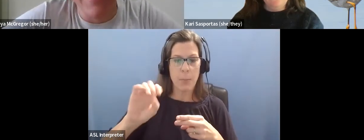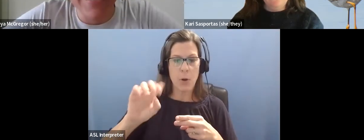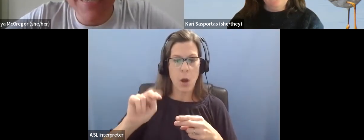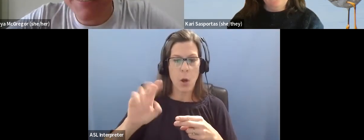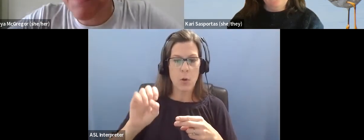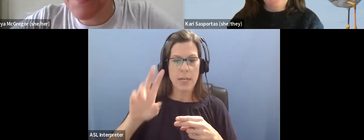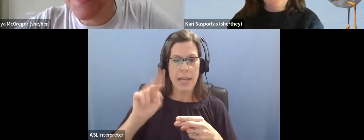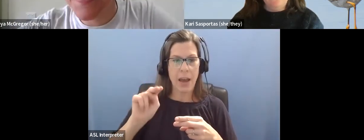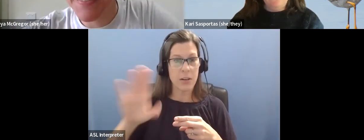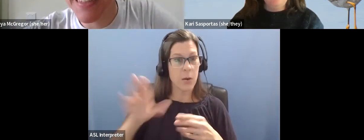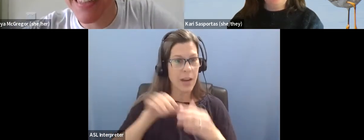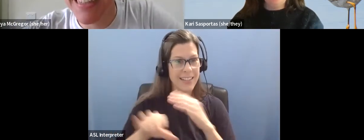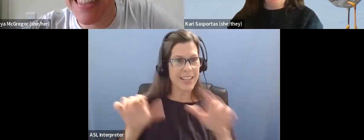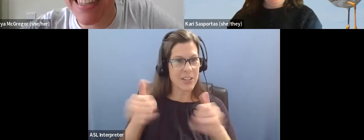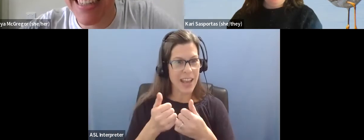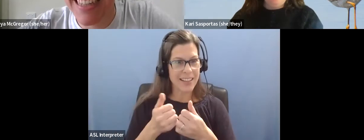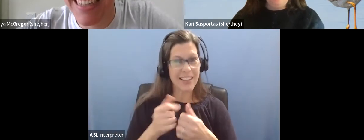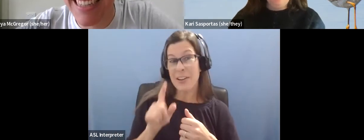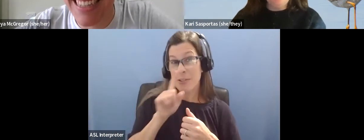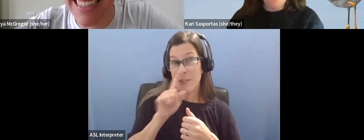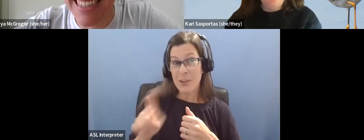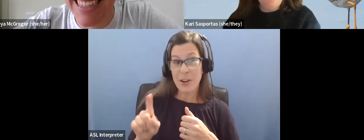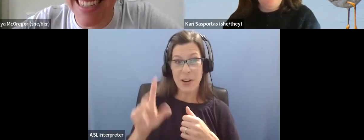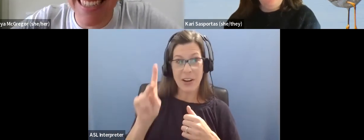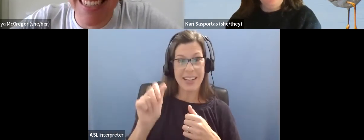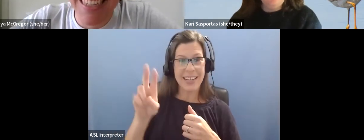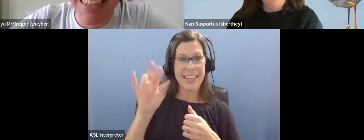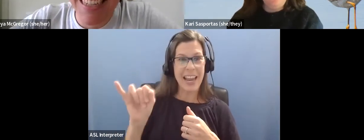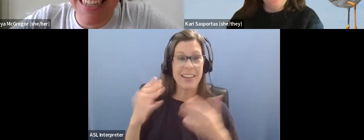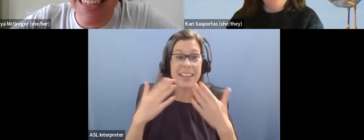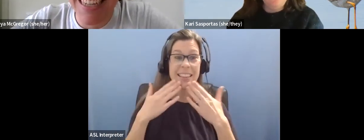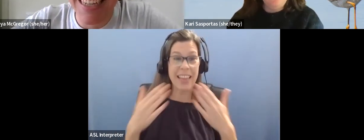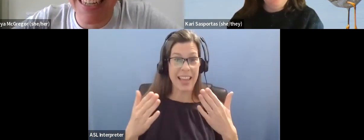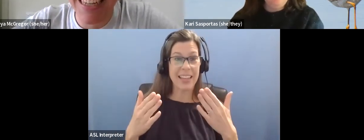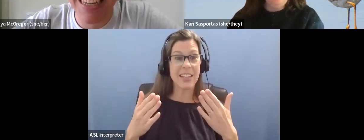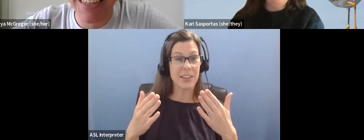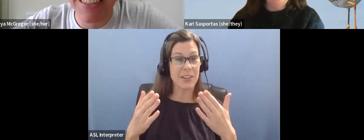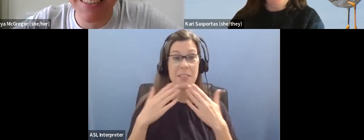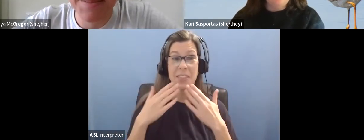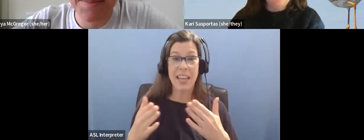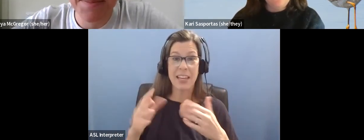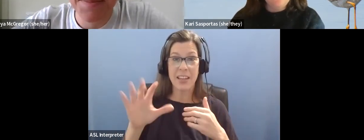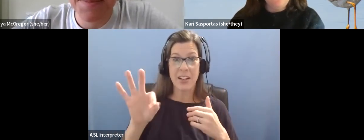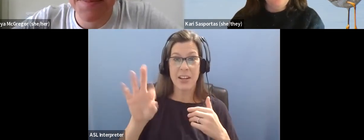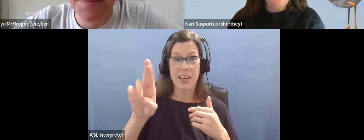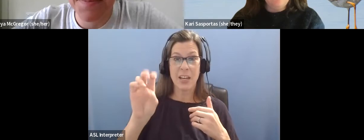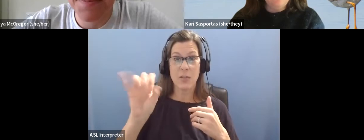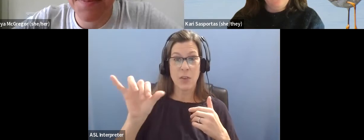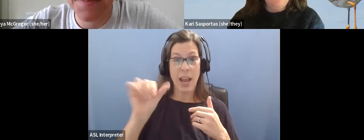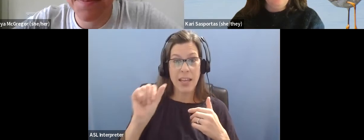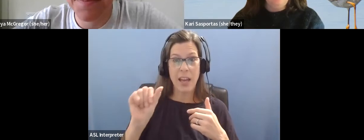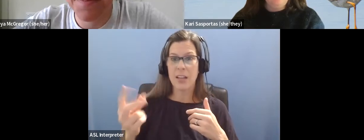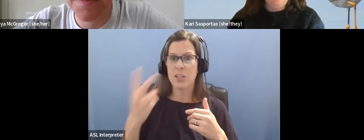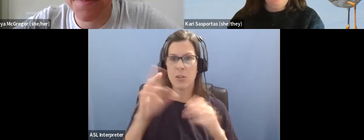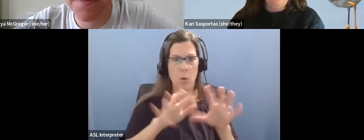access challenge is. Sure. Thanks, Freya. And I wanted to thank Birdability and the American Bird Conservancy for having